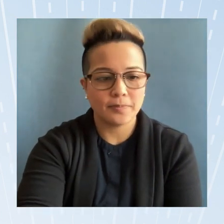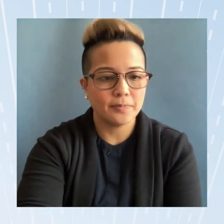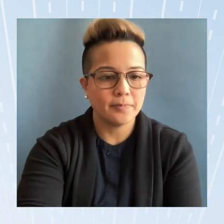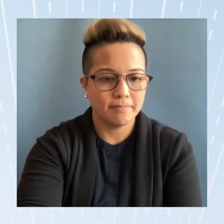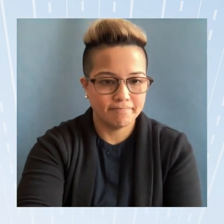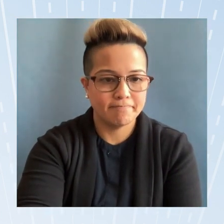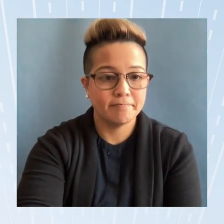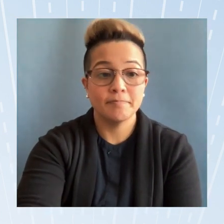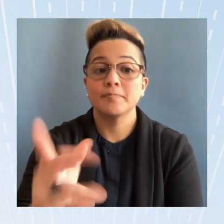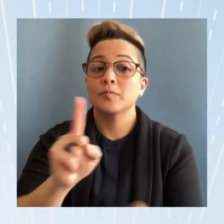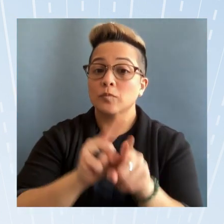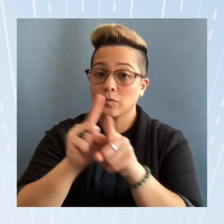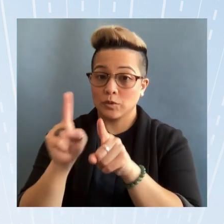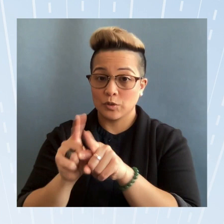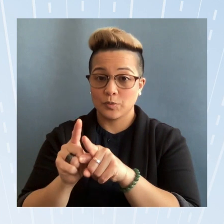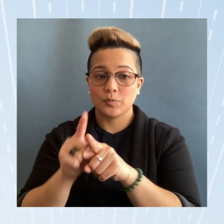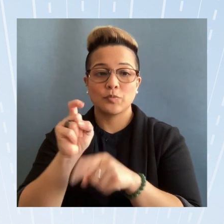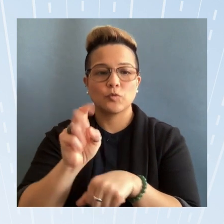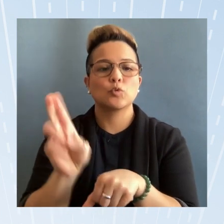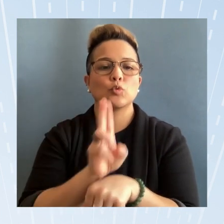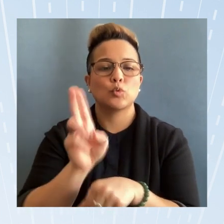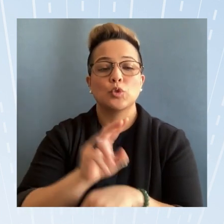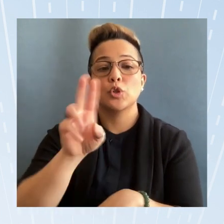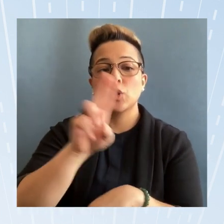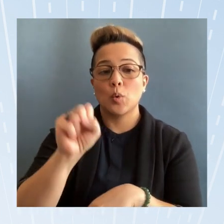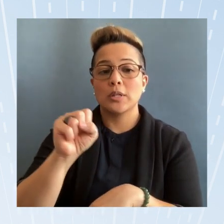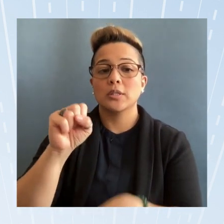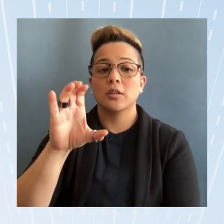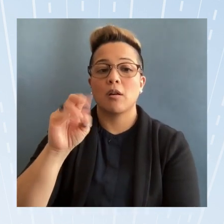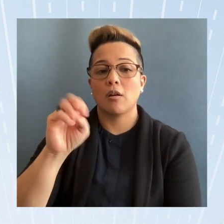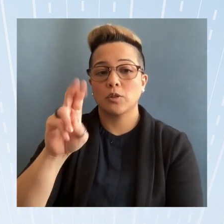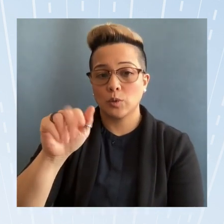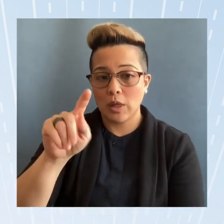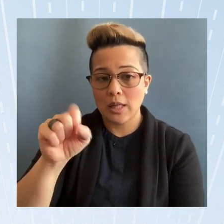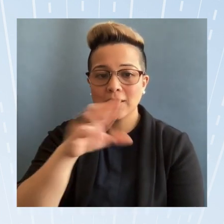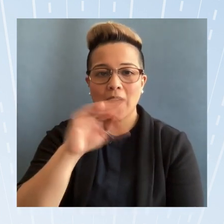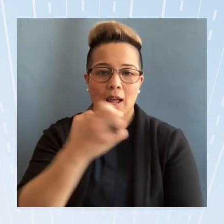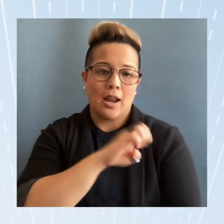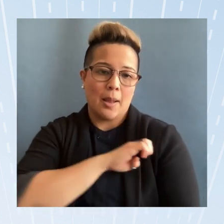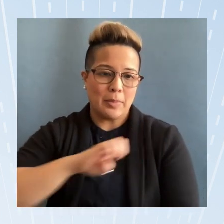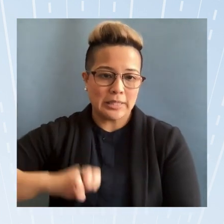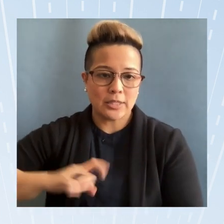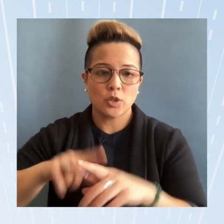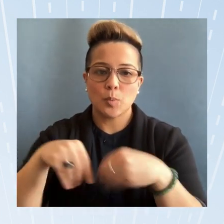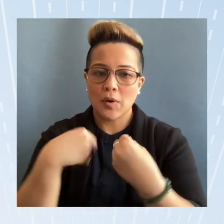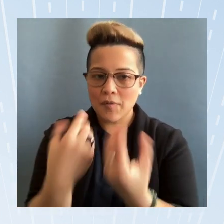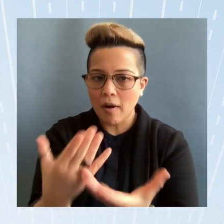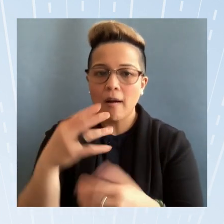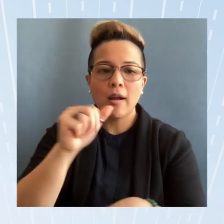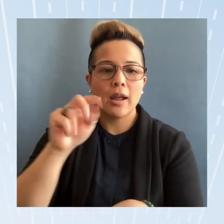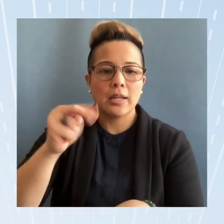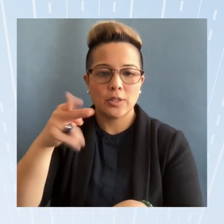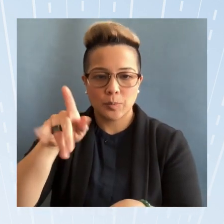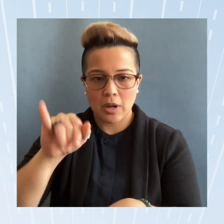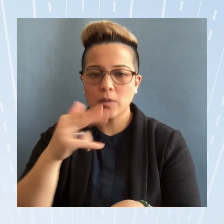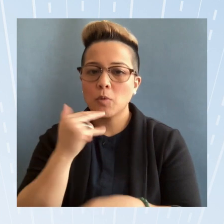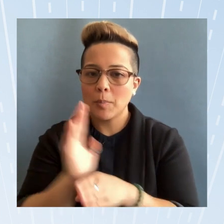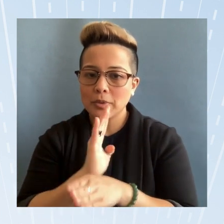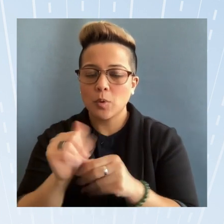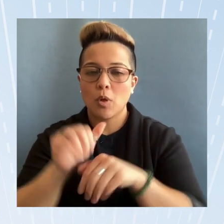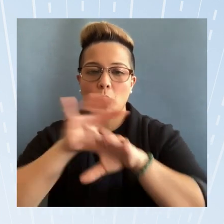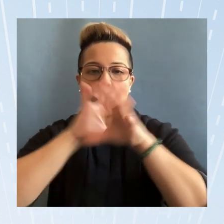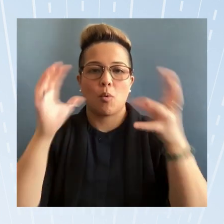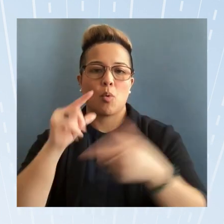also we should utilize us consulates and embassies to provide a and hpi small businesses businesses with global